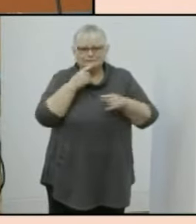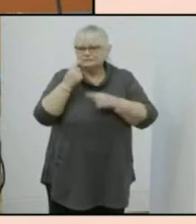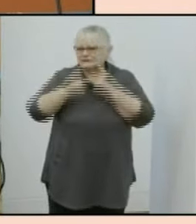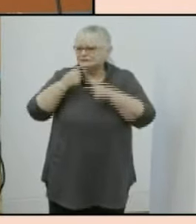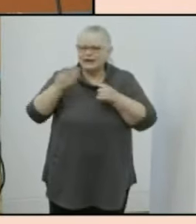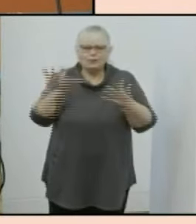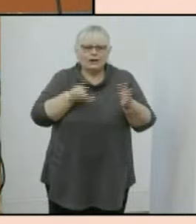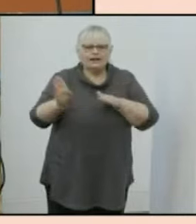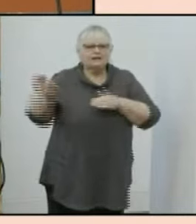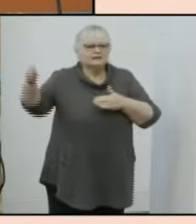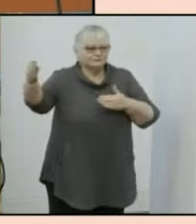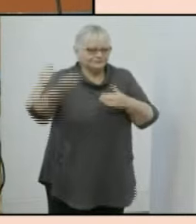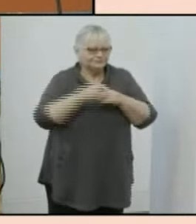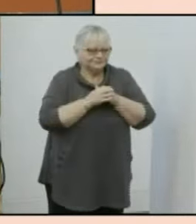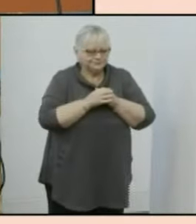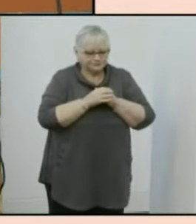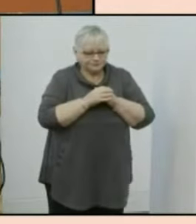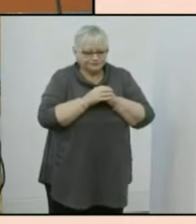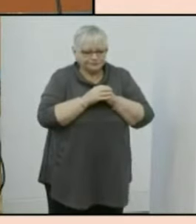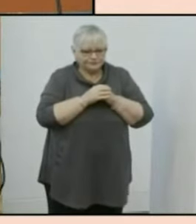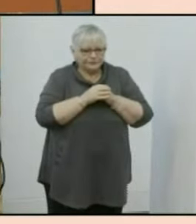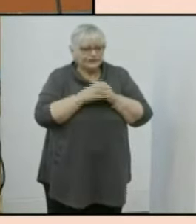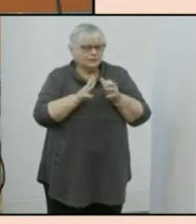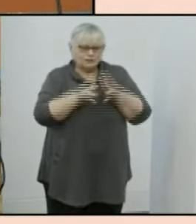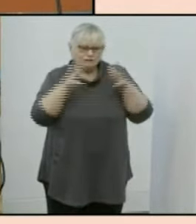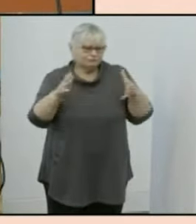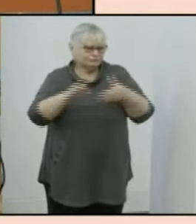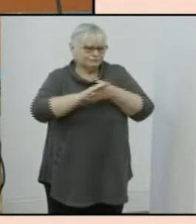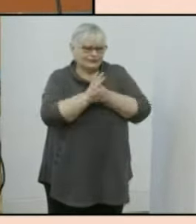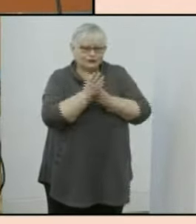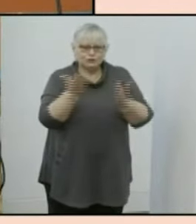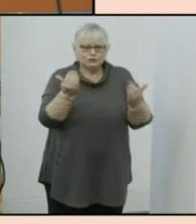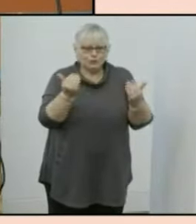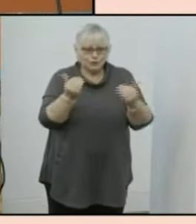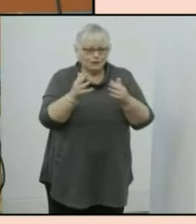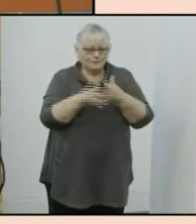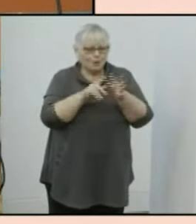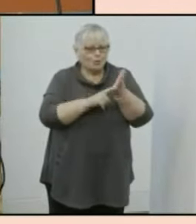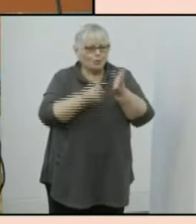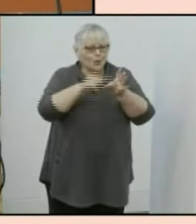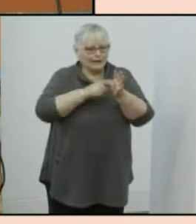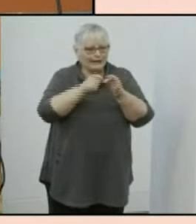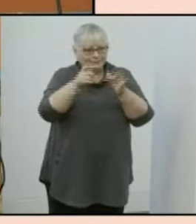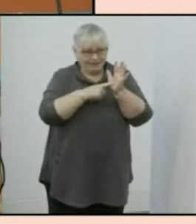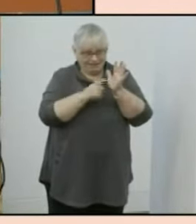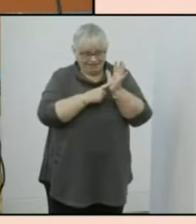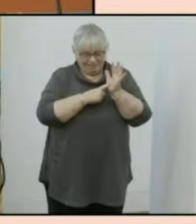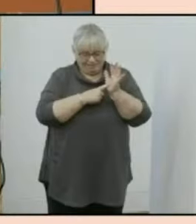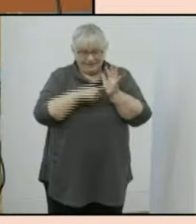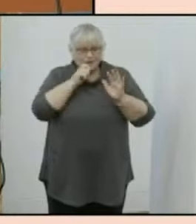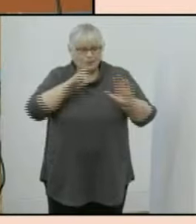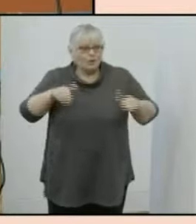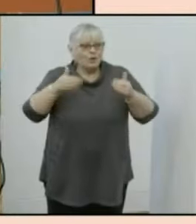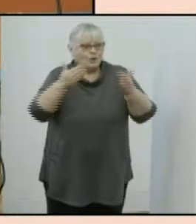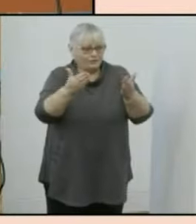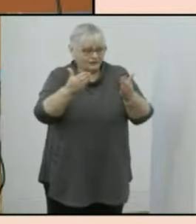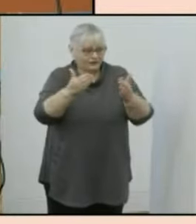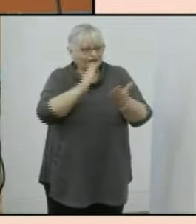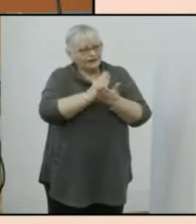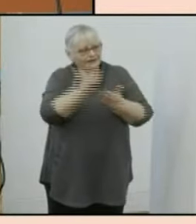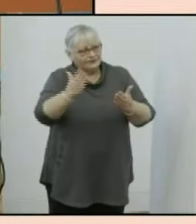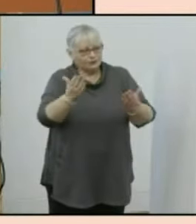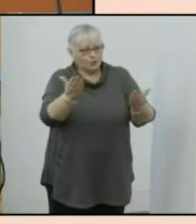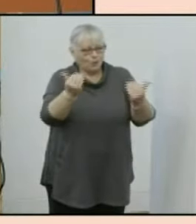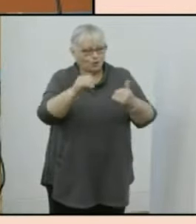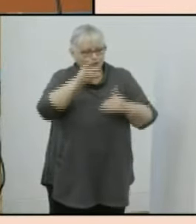gallery staff. It gives me great pleasure to now welcome Wally Bell to the stage who will be offering us an official